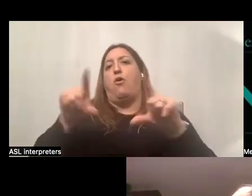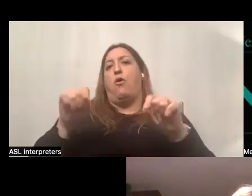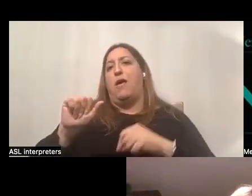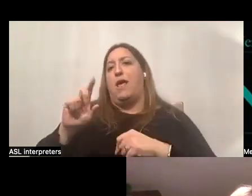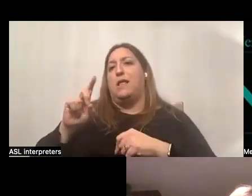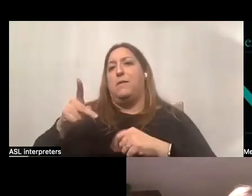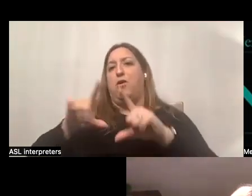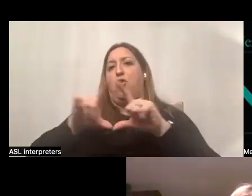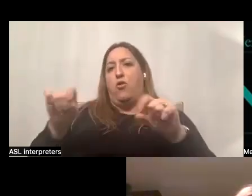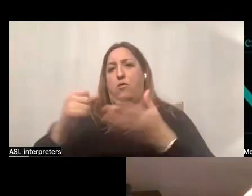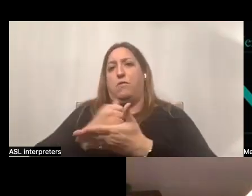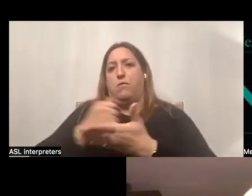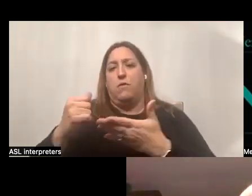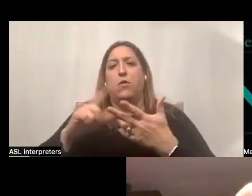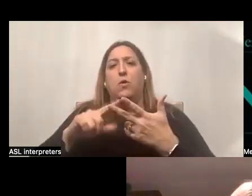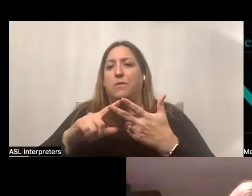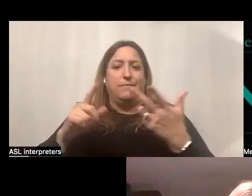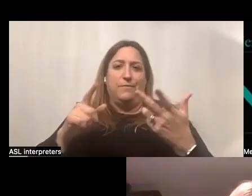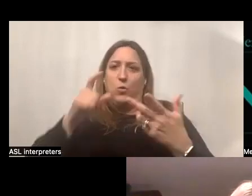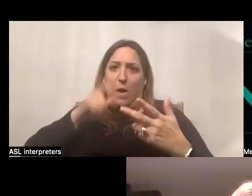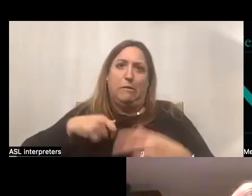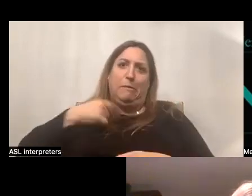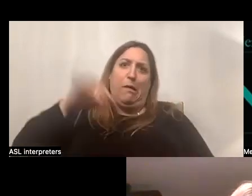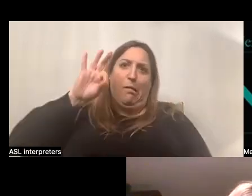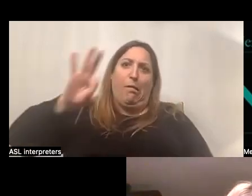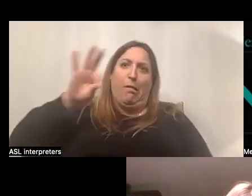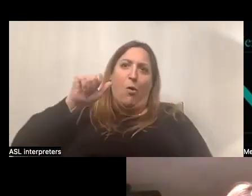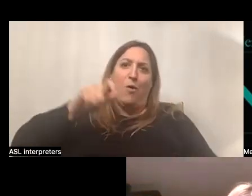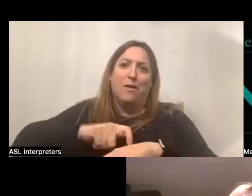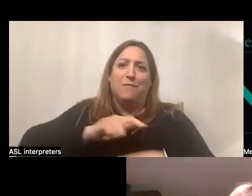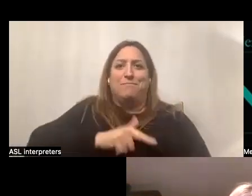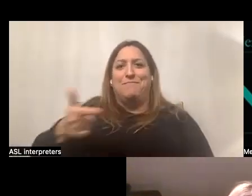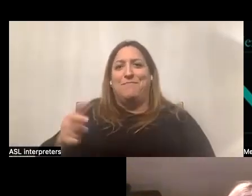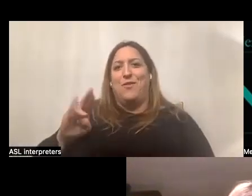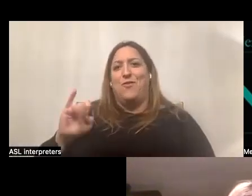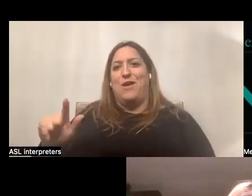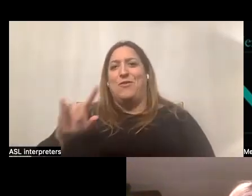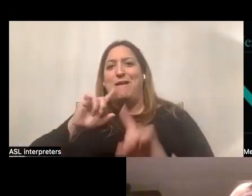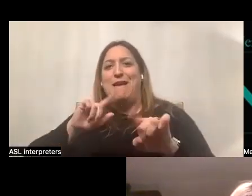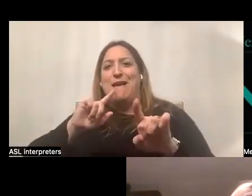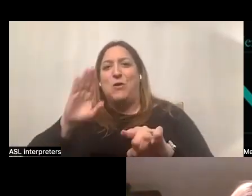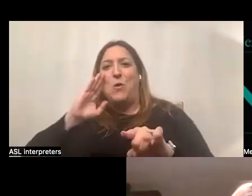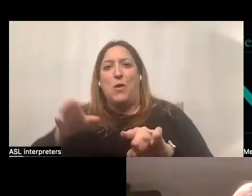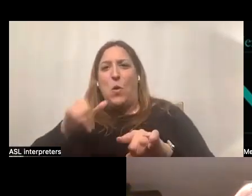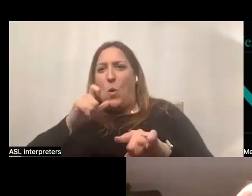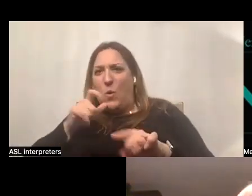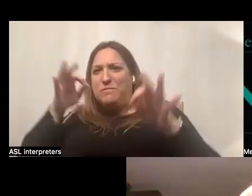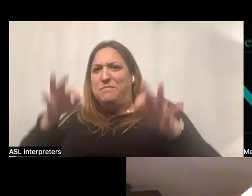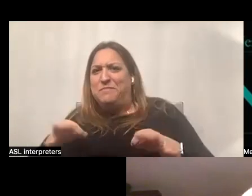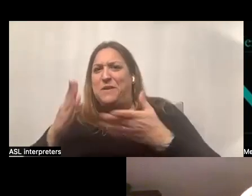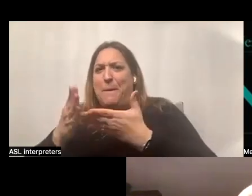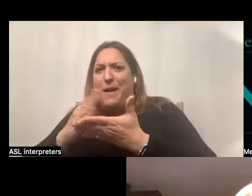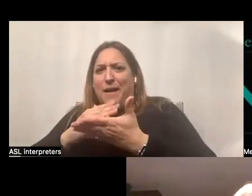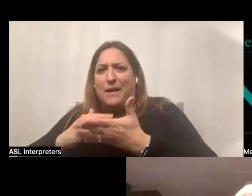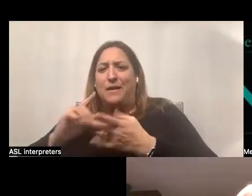So I'm going to, I'm going to, so you don't have to listen to me talk the entire time. I'm going to hand it off to Rachel to answer, you know, who determines the budget and